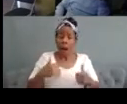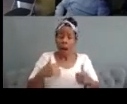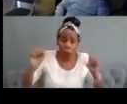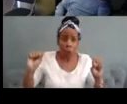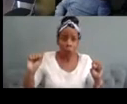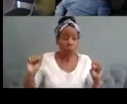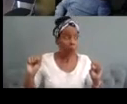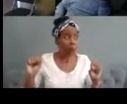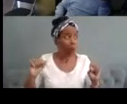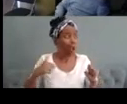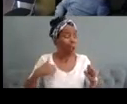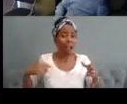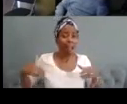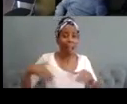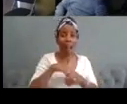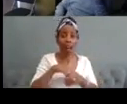alienation